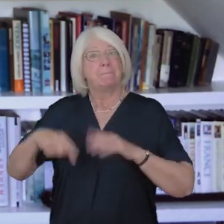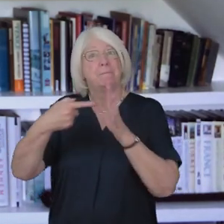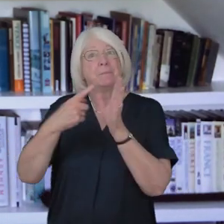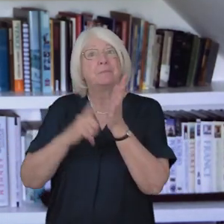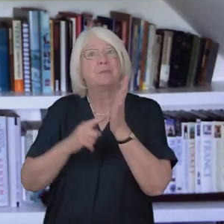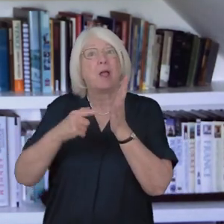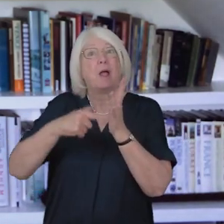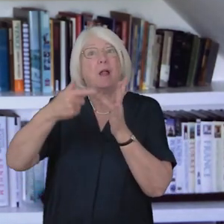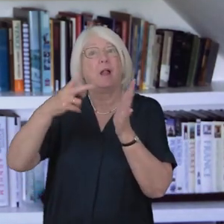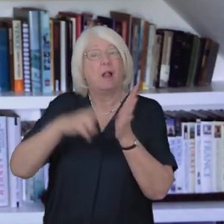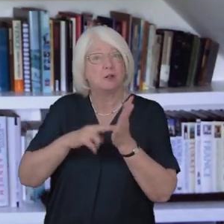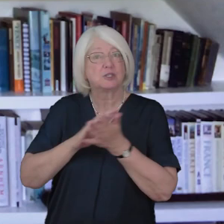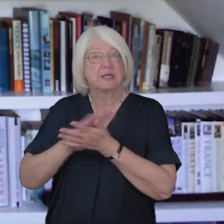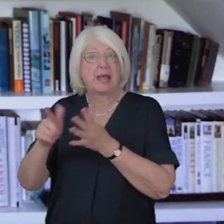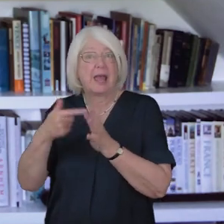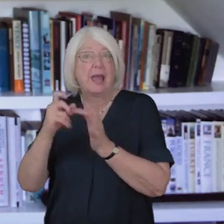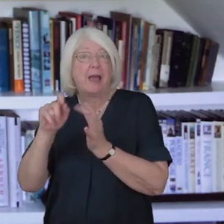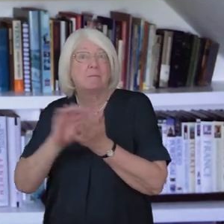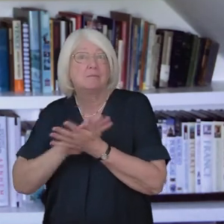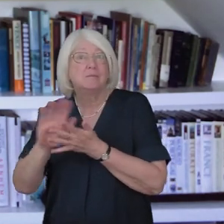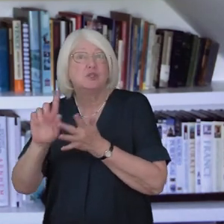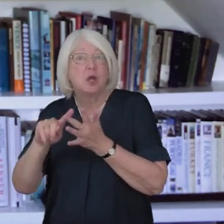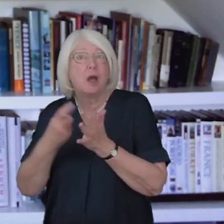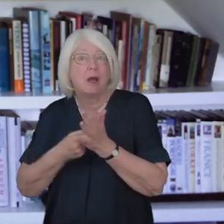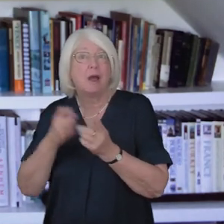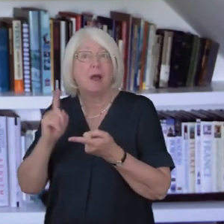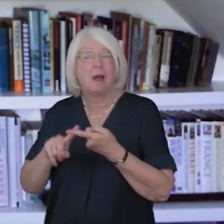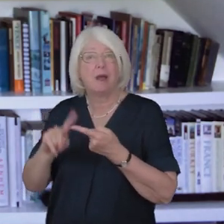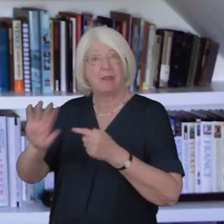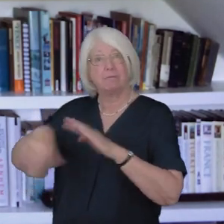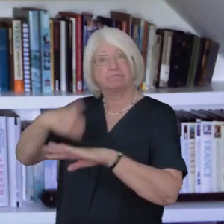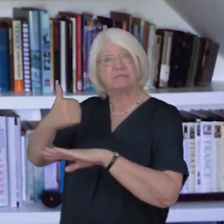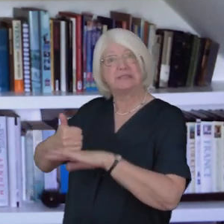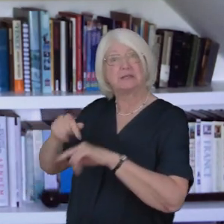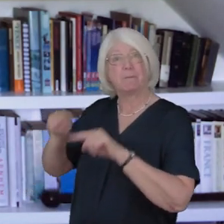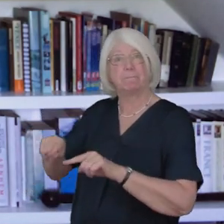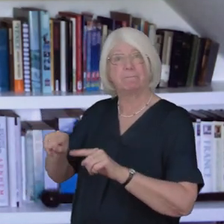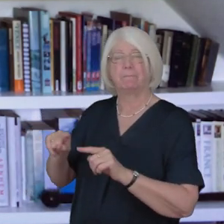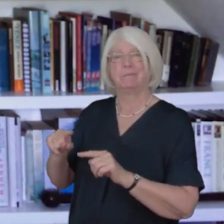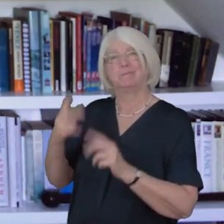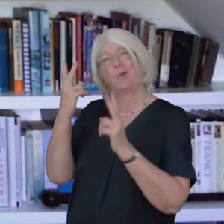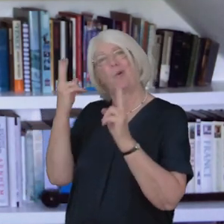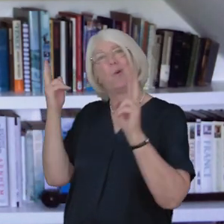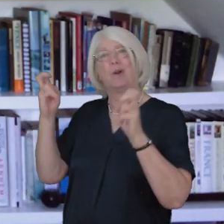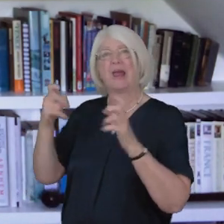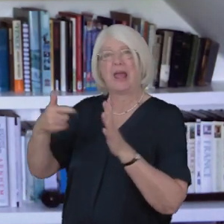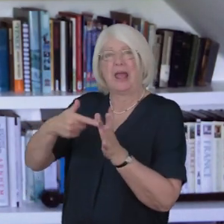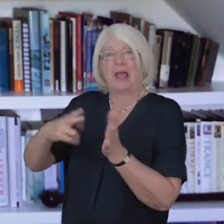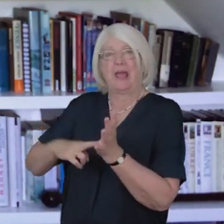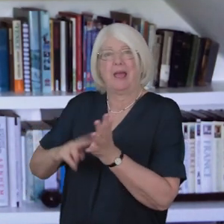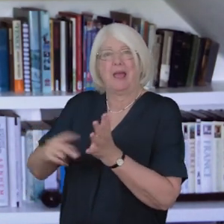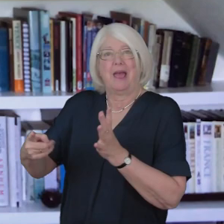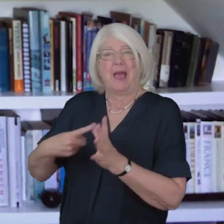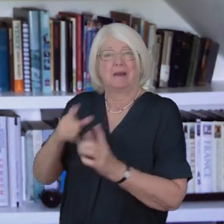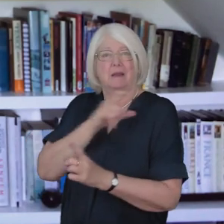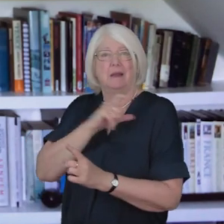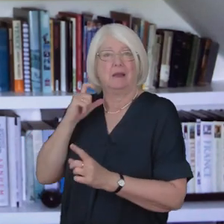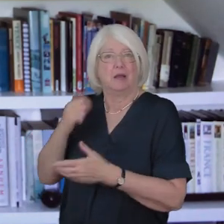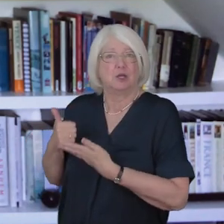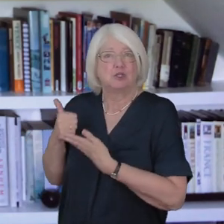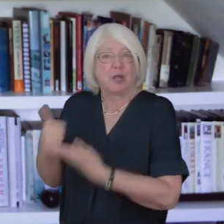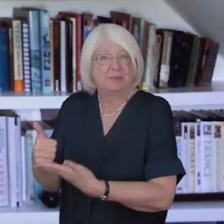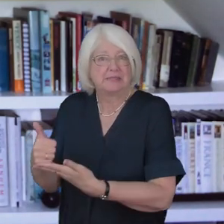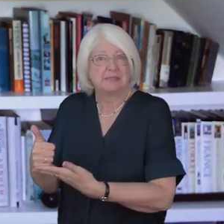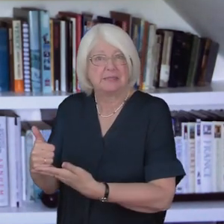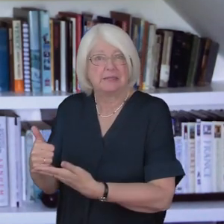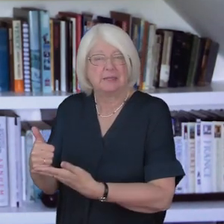from Alton in Hampshire where the way of supporting older people known as Anna Chaplaincy first began it's named after the